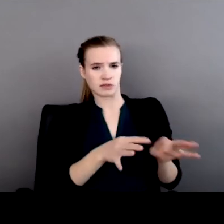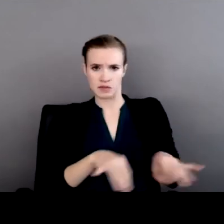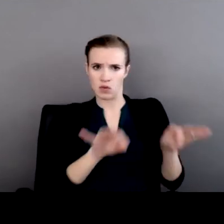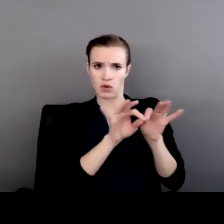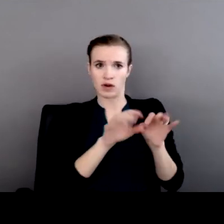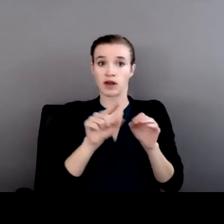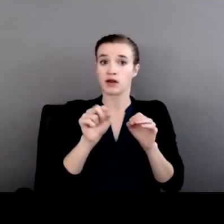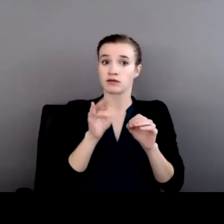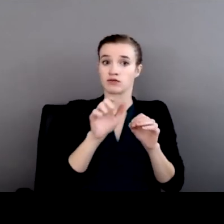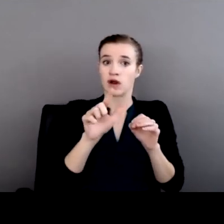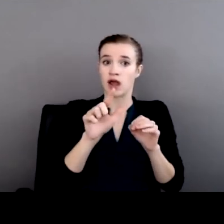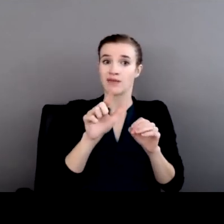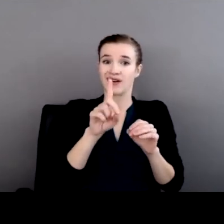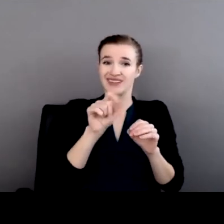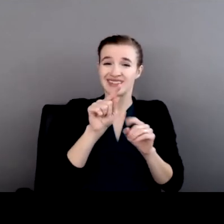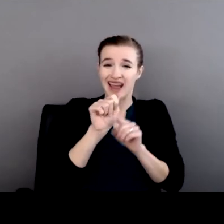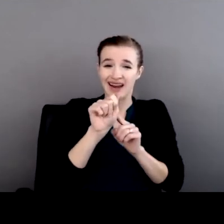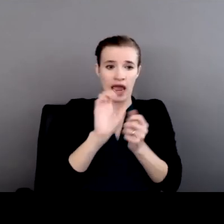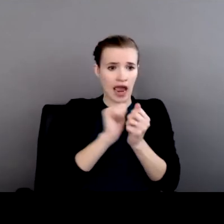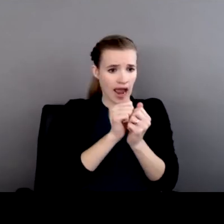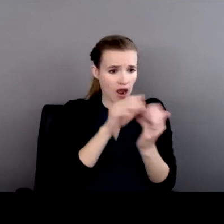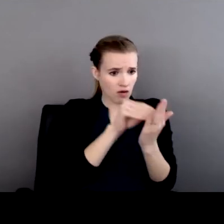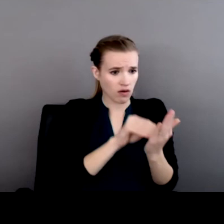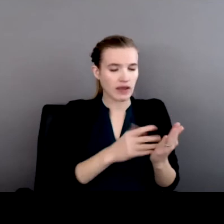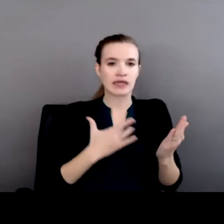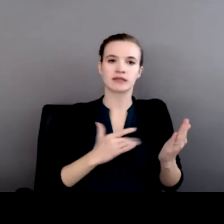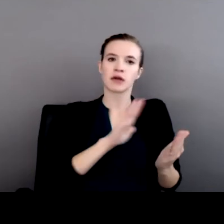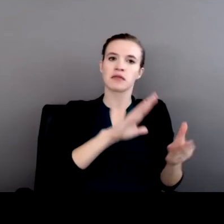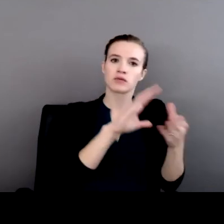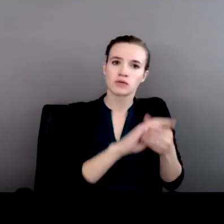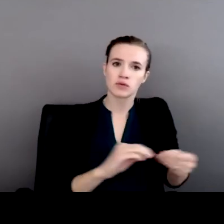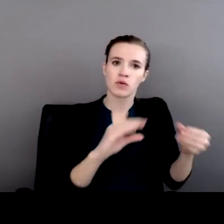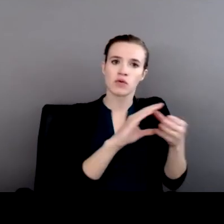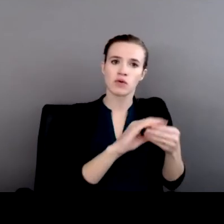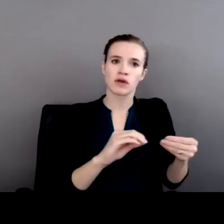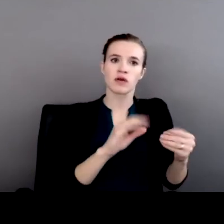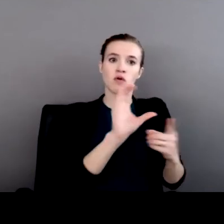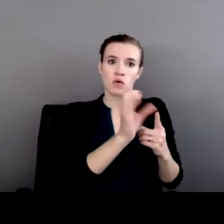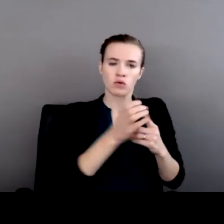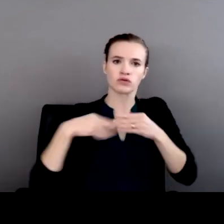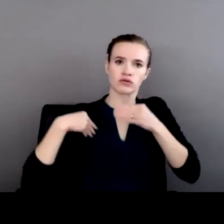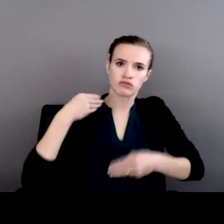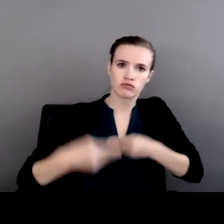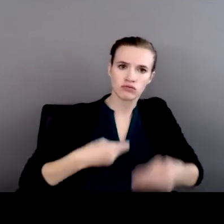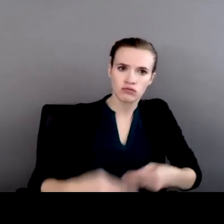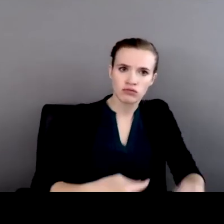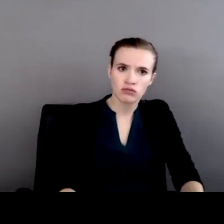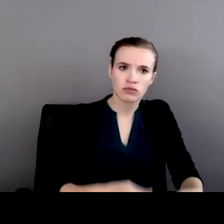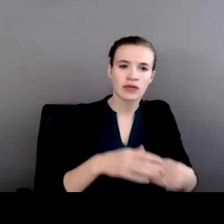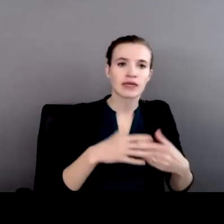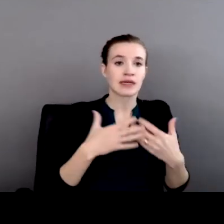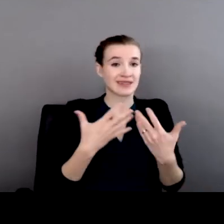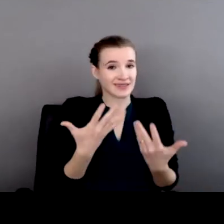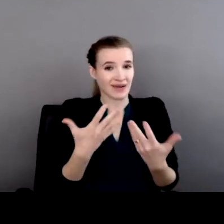story data or cultural data and often animus-based historic relationships